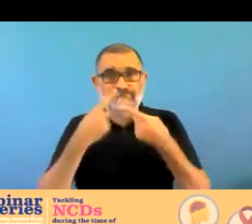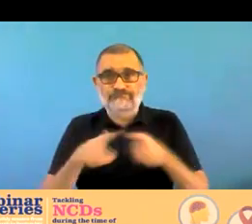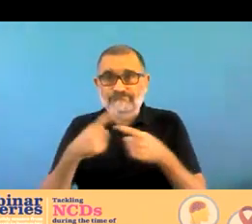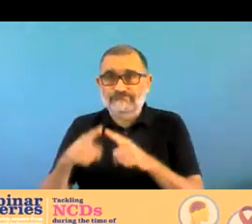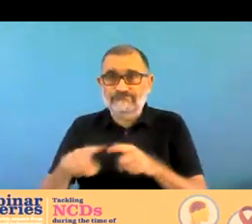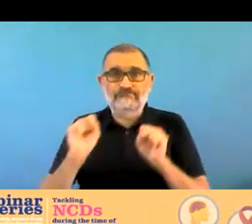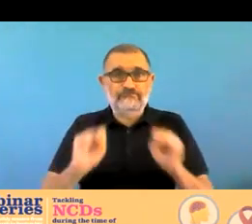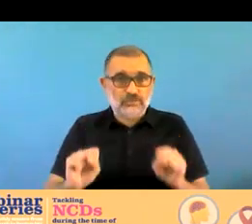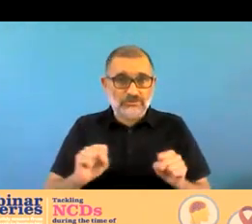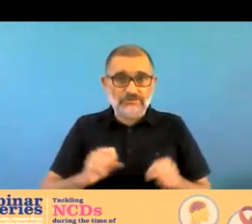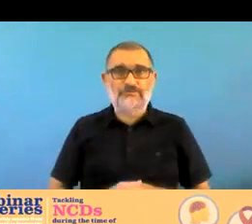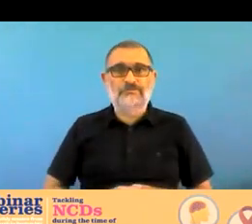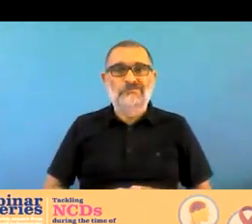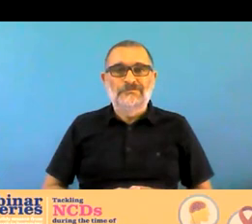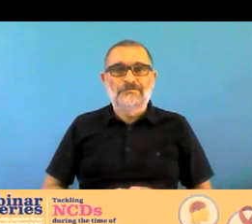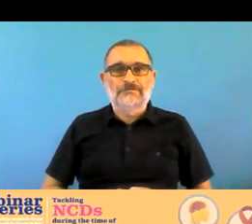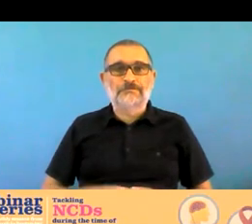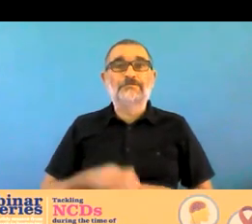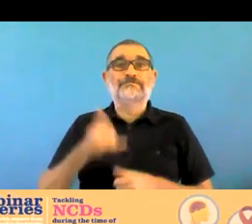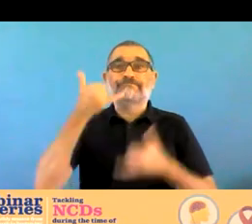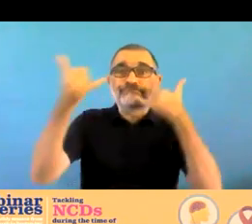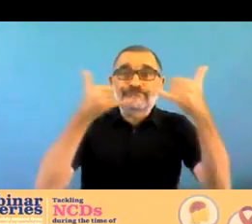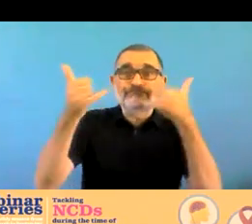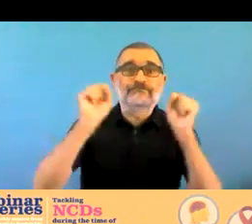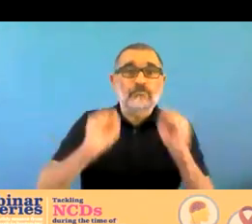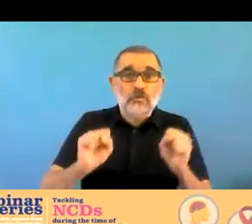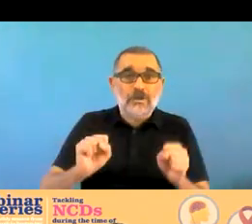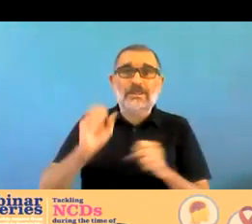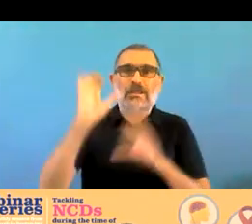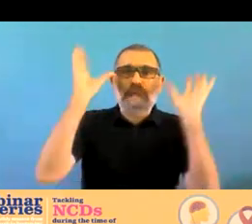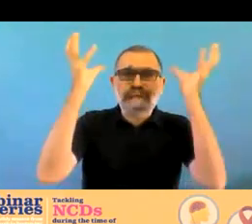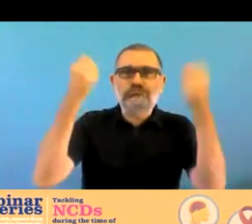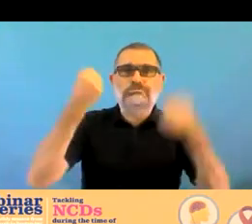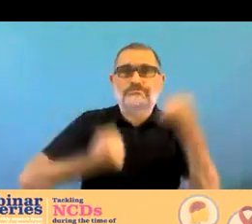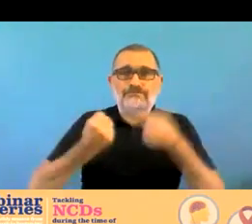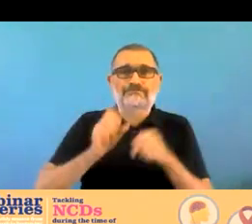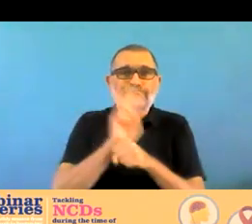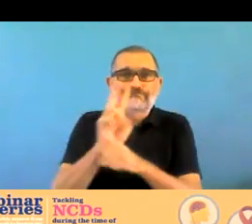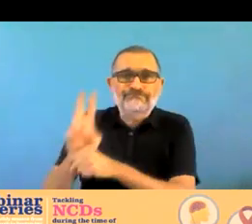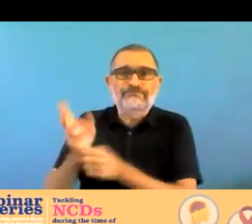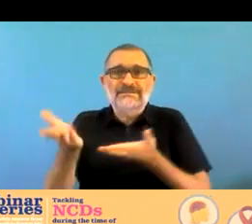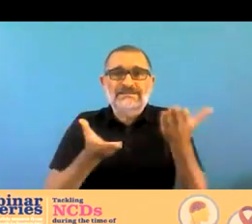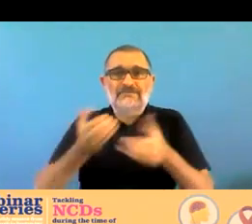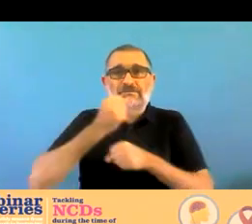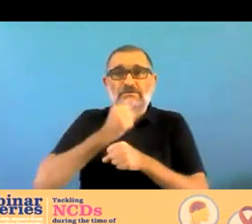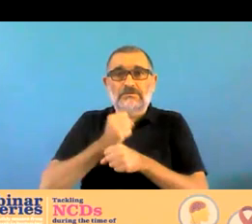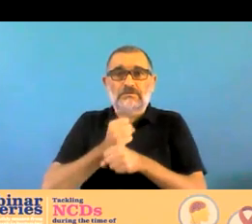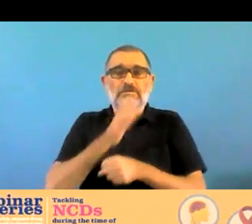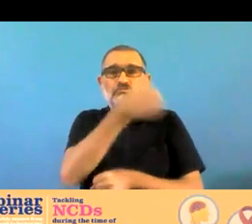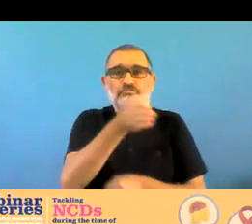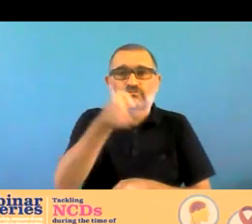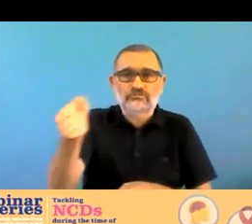services and work done for the most vulnerable populations older adults children adolescents with mental health conditions or